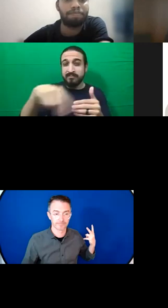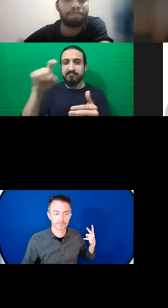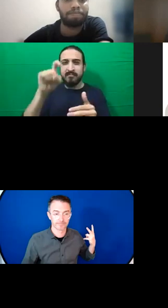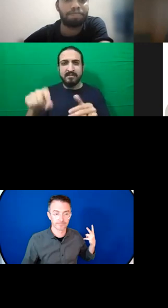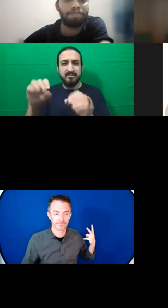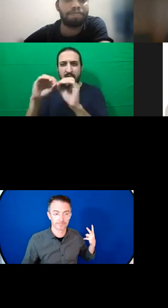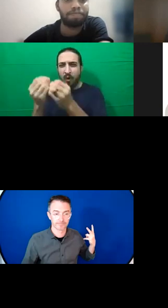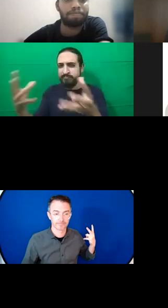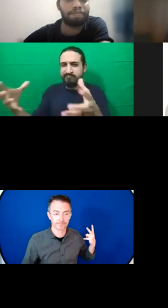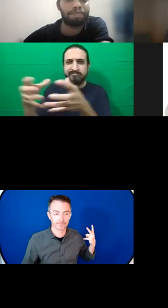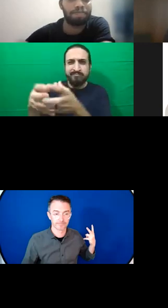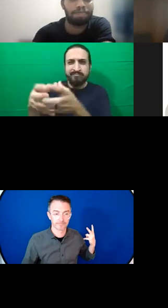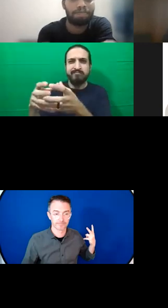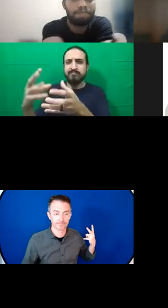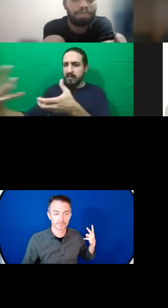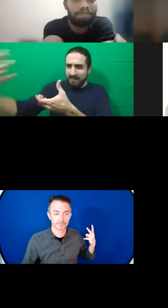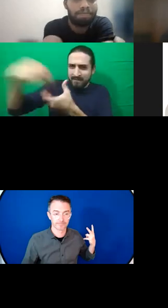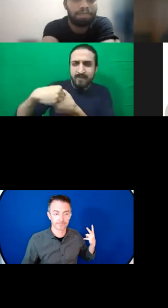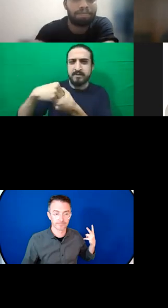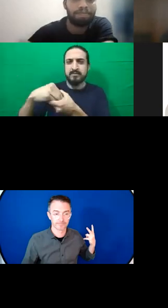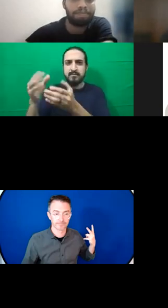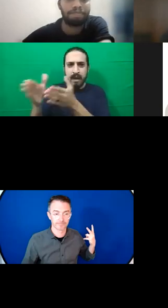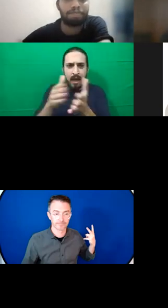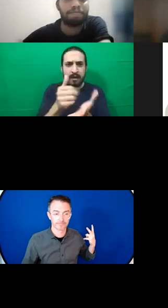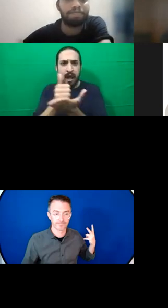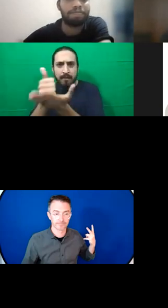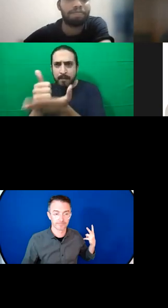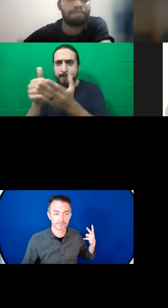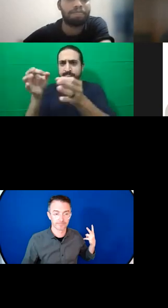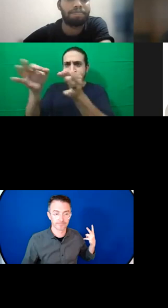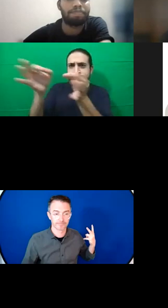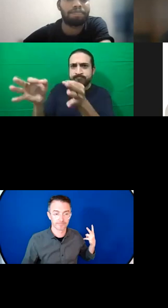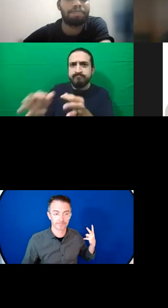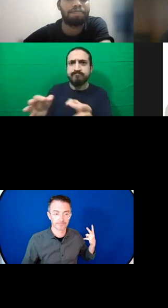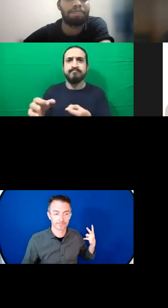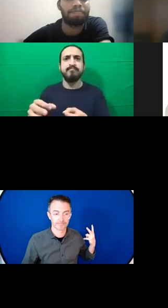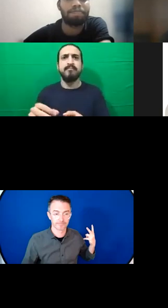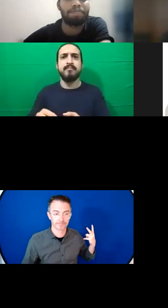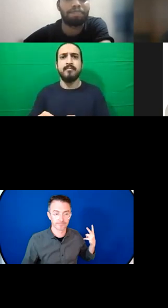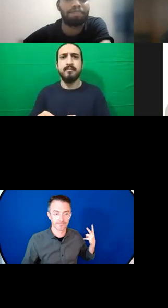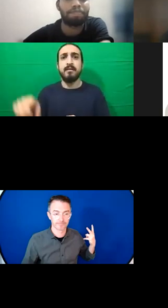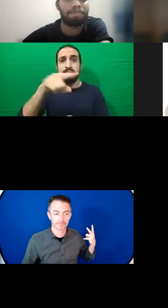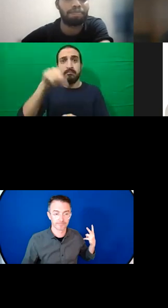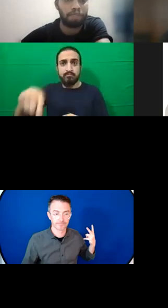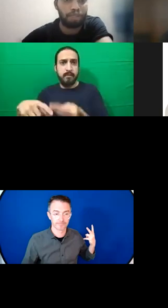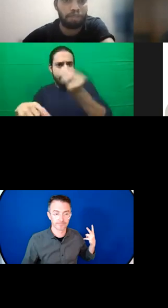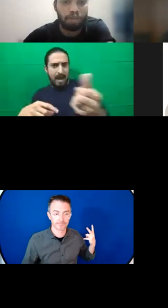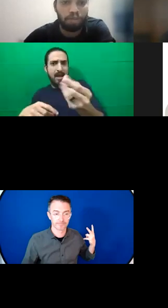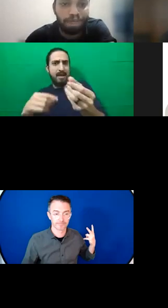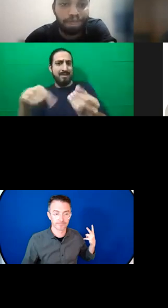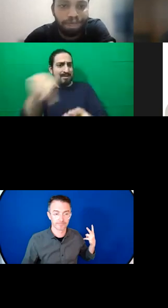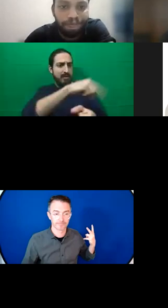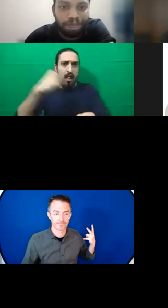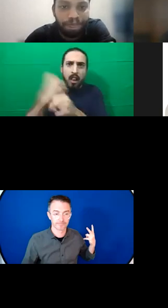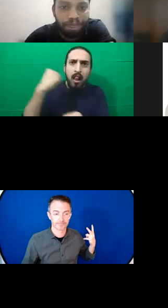and being paid to respond to emergencies. We have the technical guidance on what to do and how to do it.